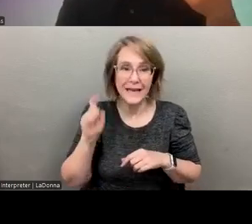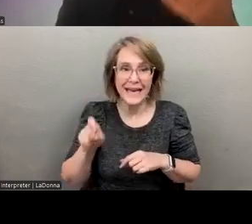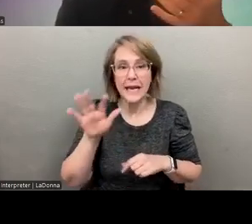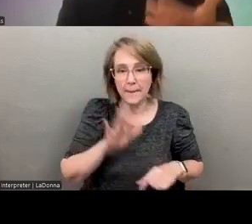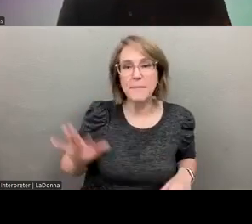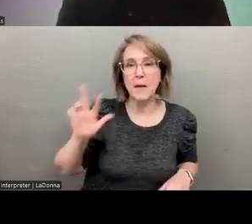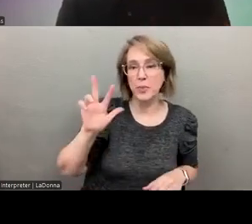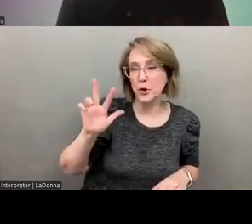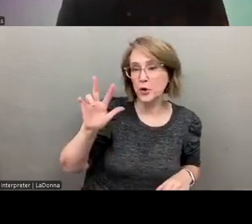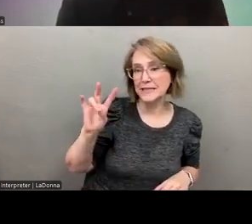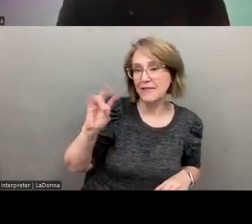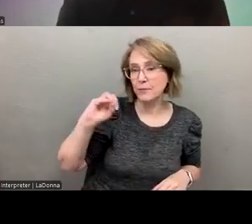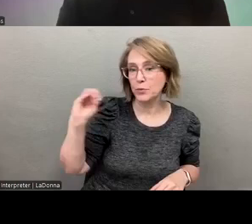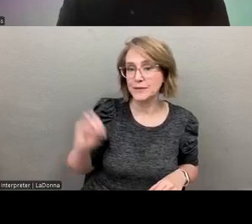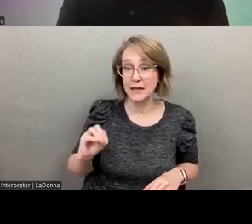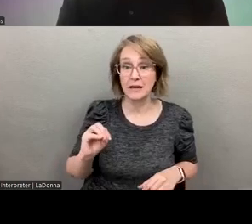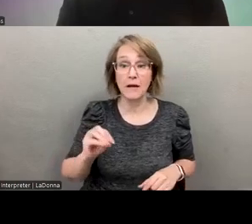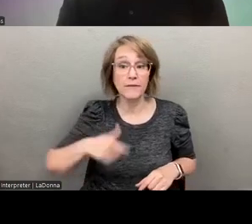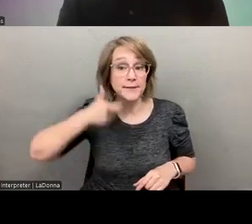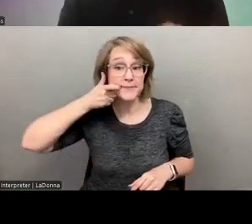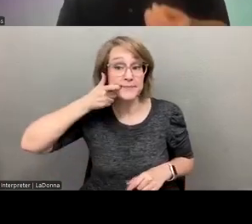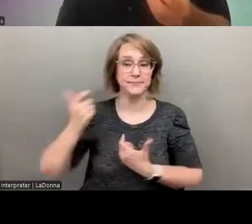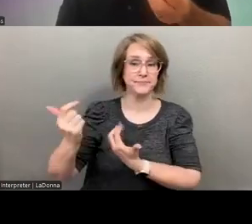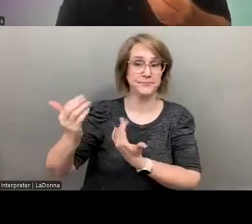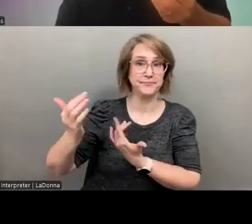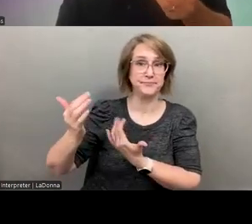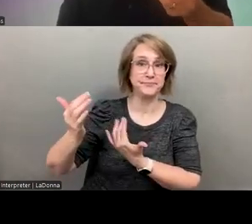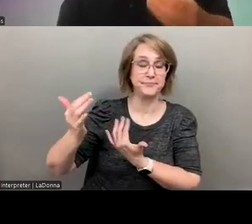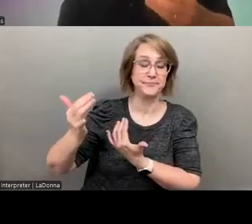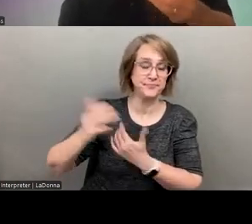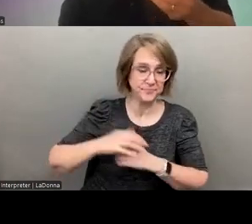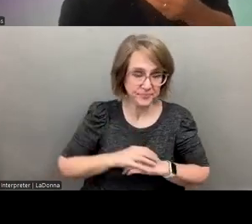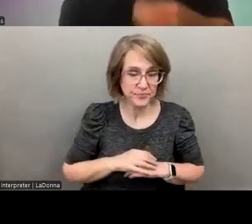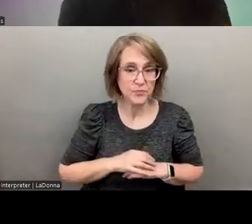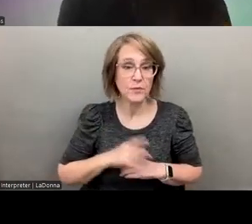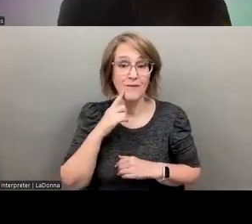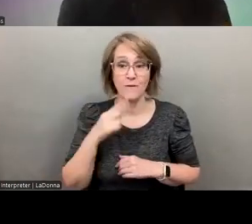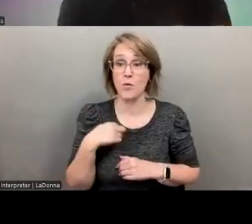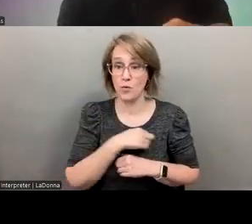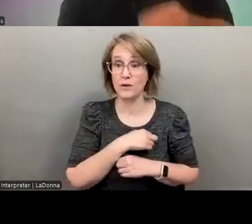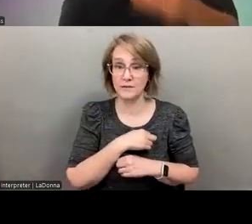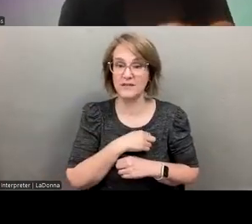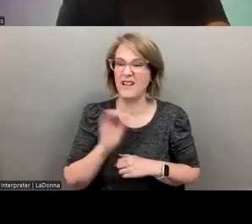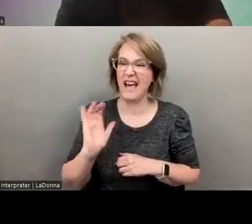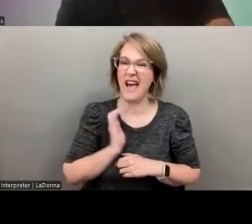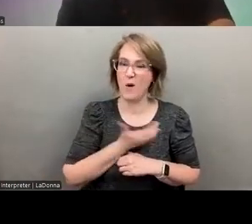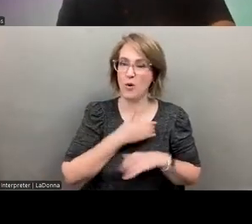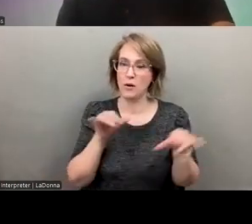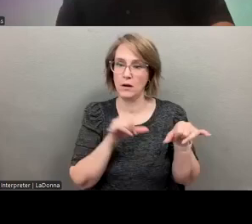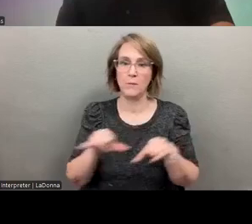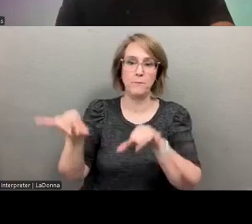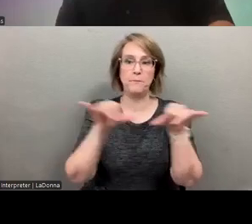90 plus percent of calls answered within 30 seconds. So for us, that's what we, that was the big